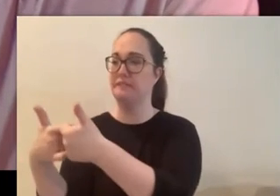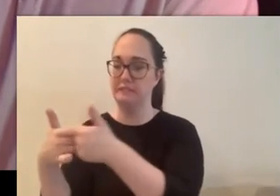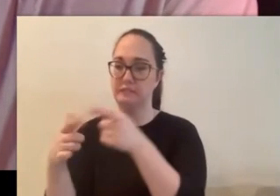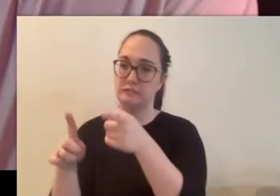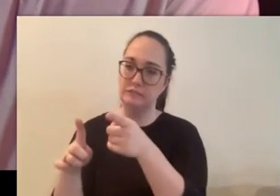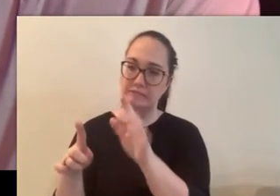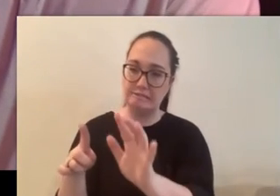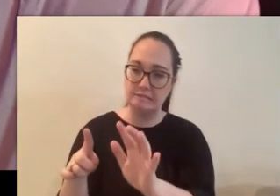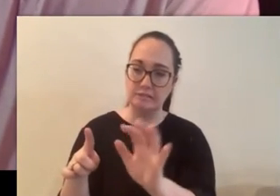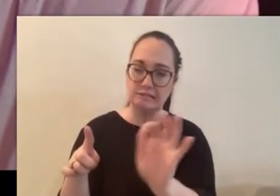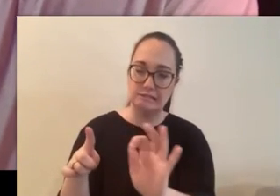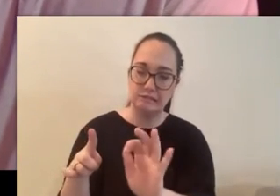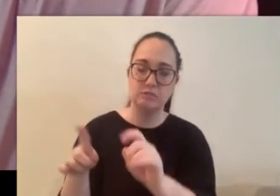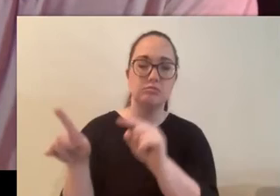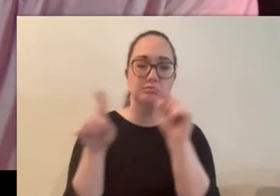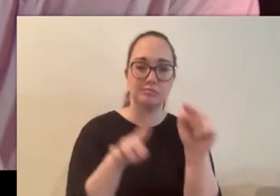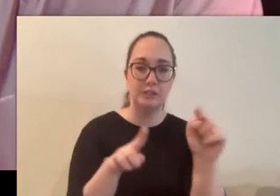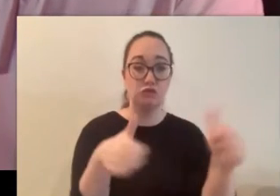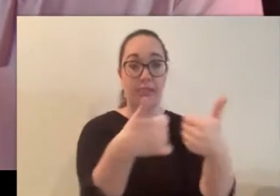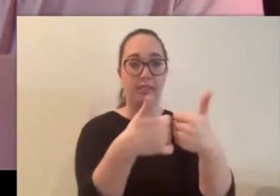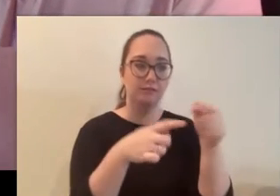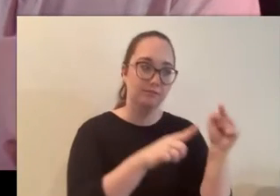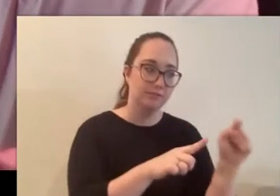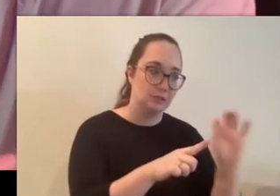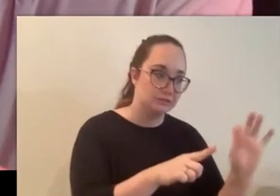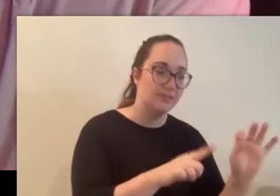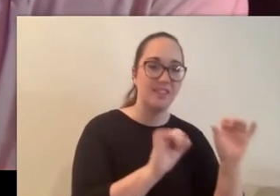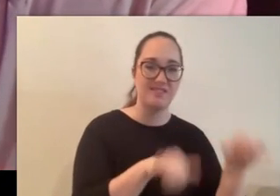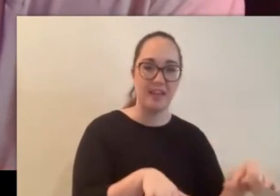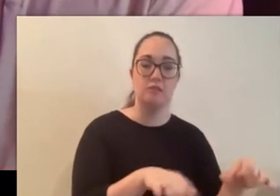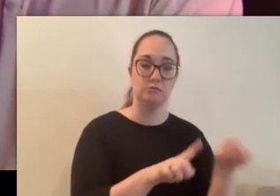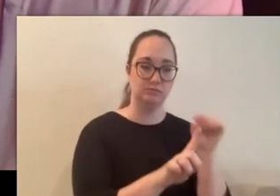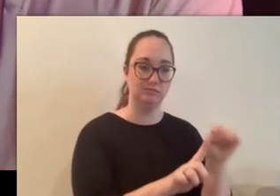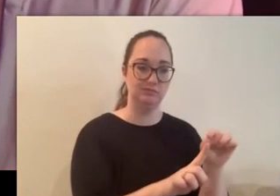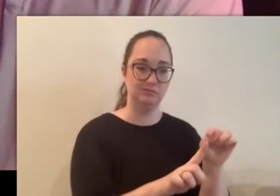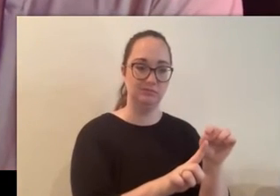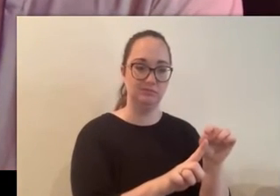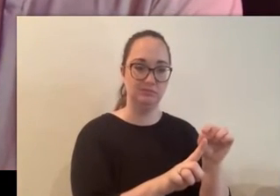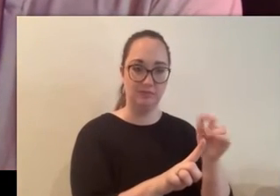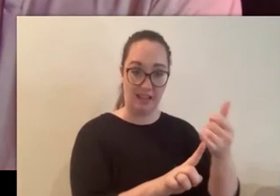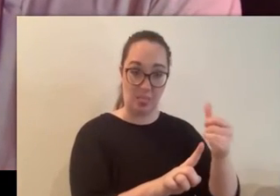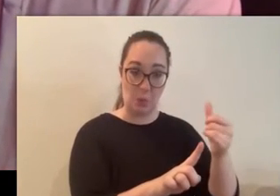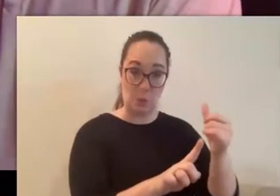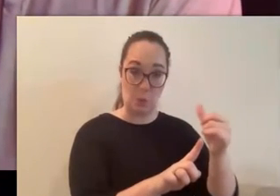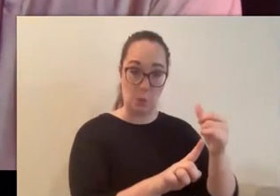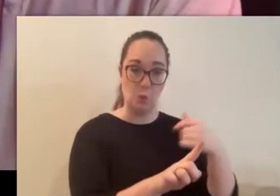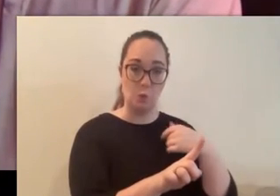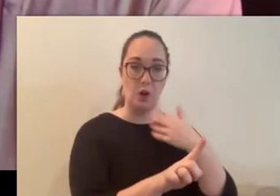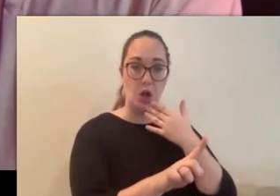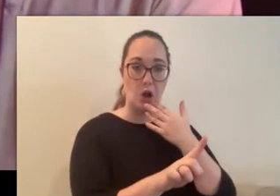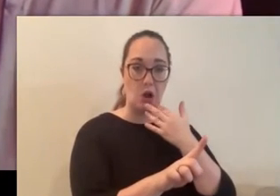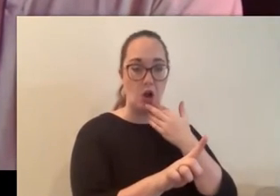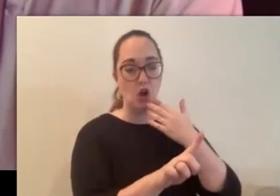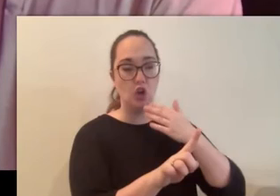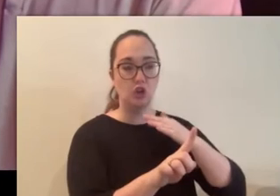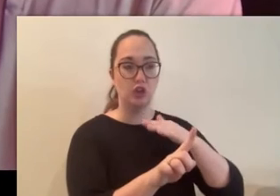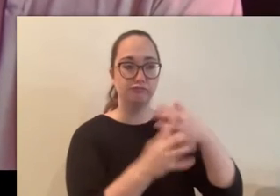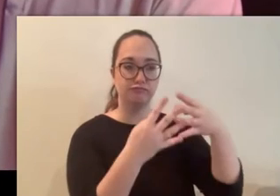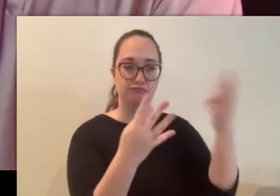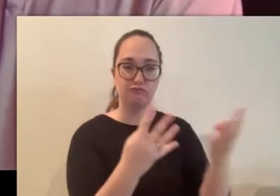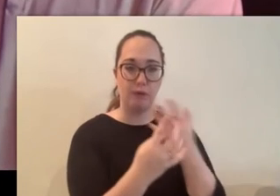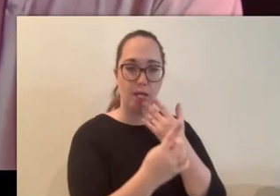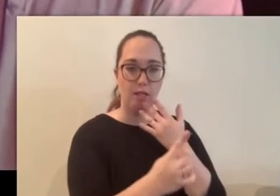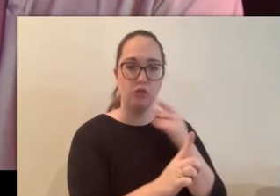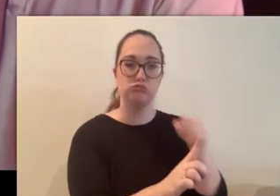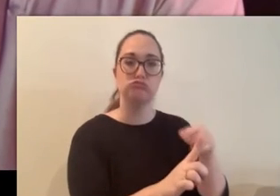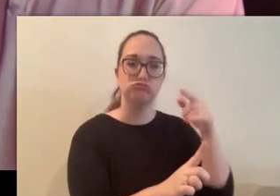that was considered like medium finding